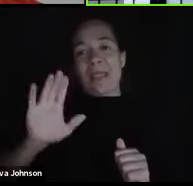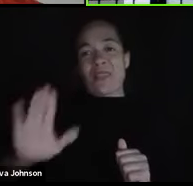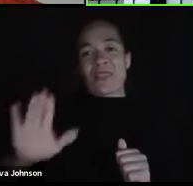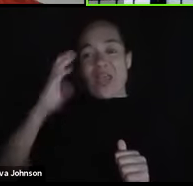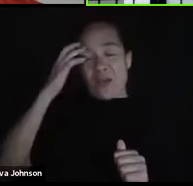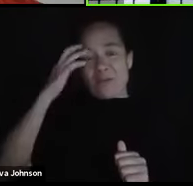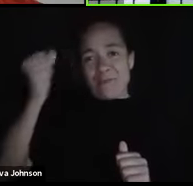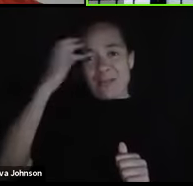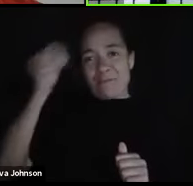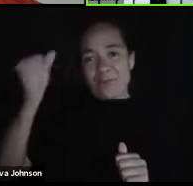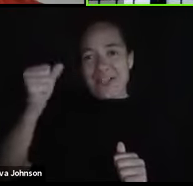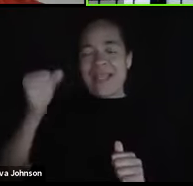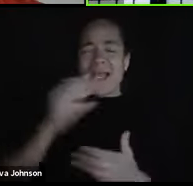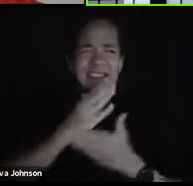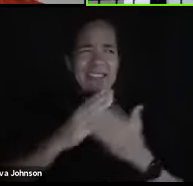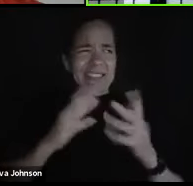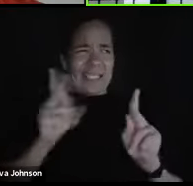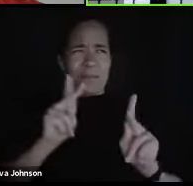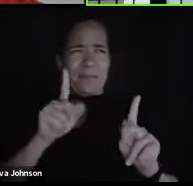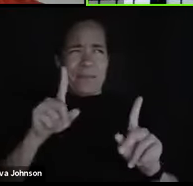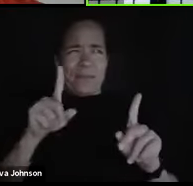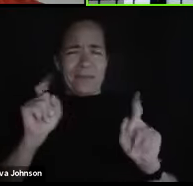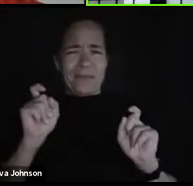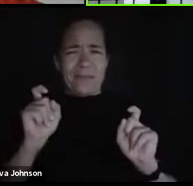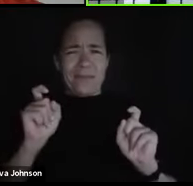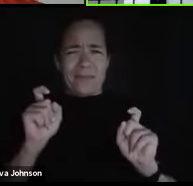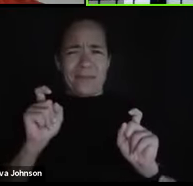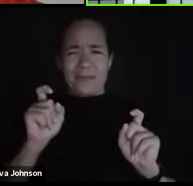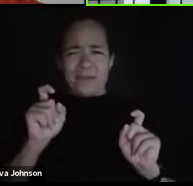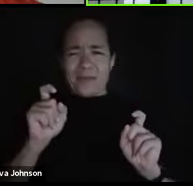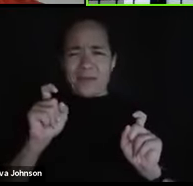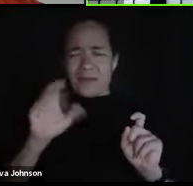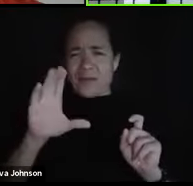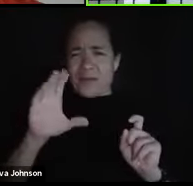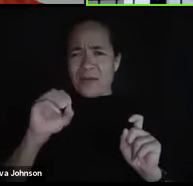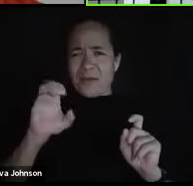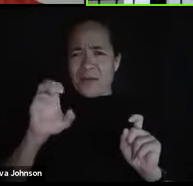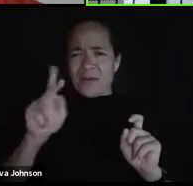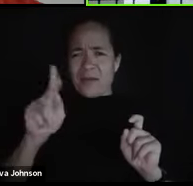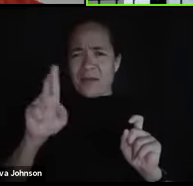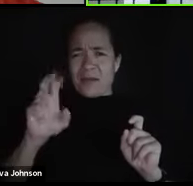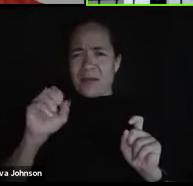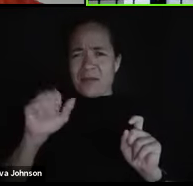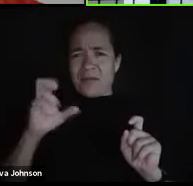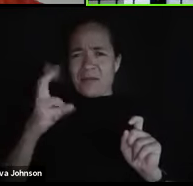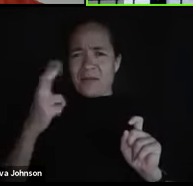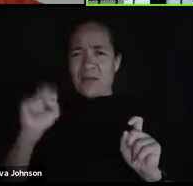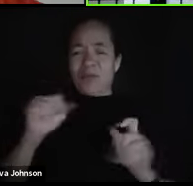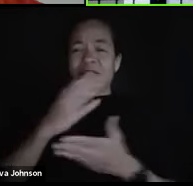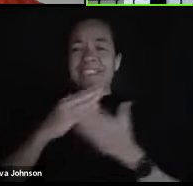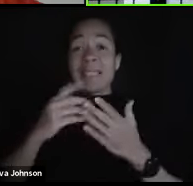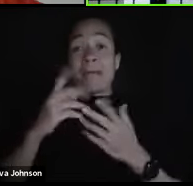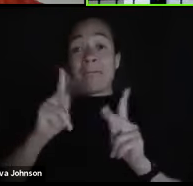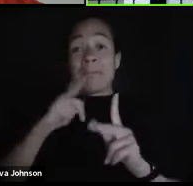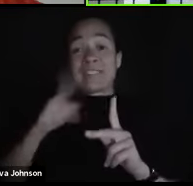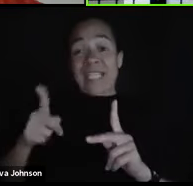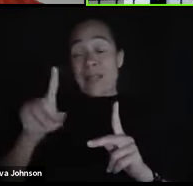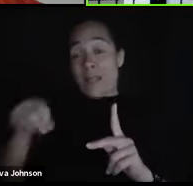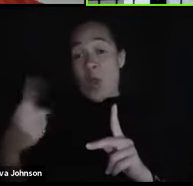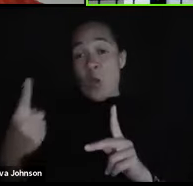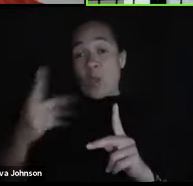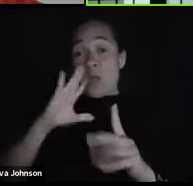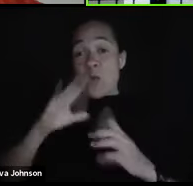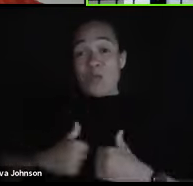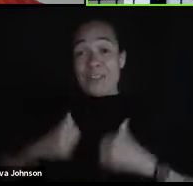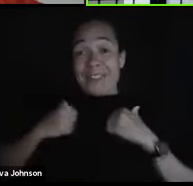And some people say cockroaches will once will rule the world at one time they'll be the only things that survive, but this researcher